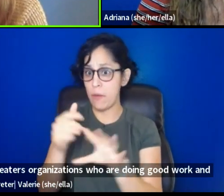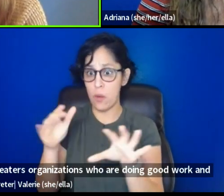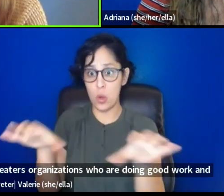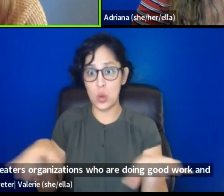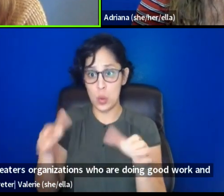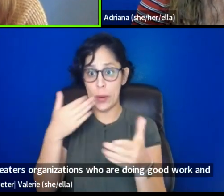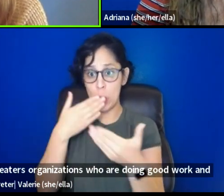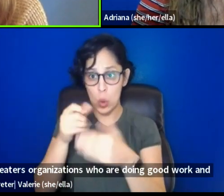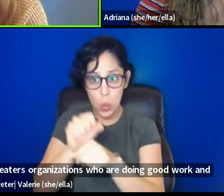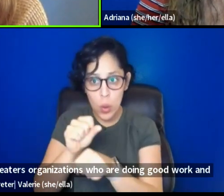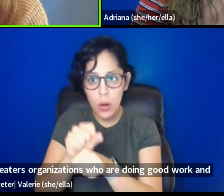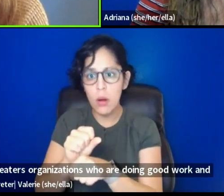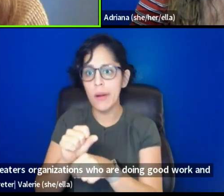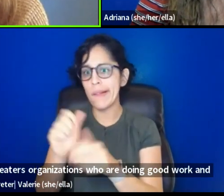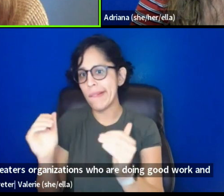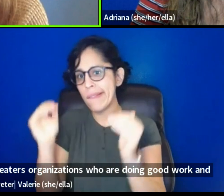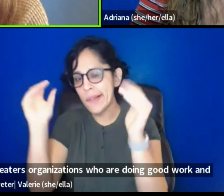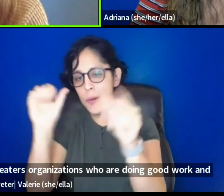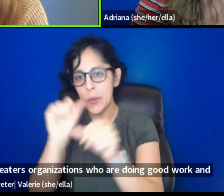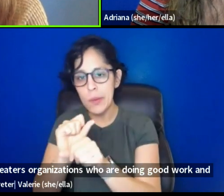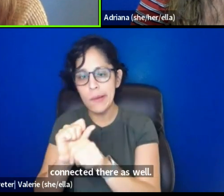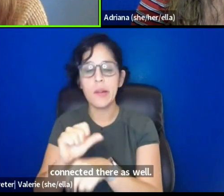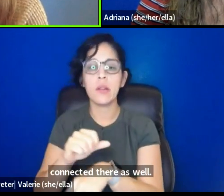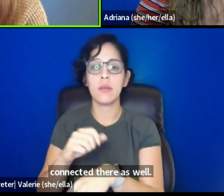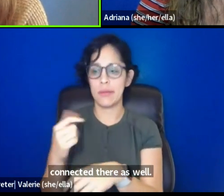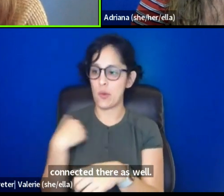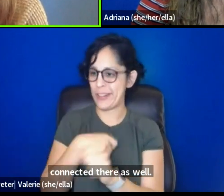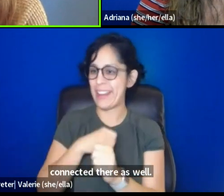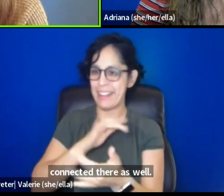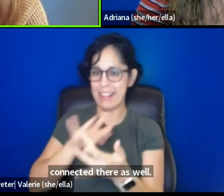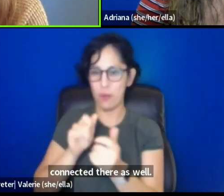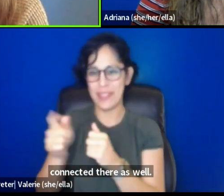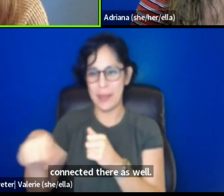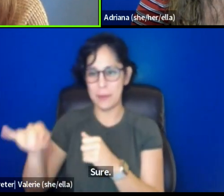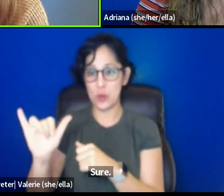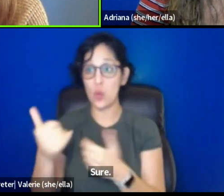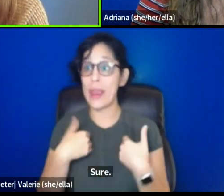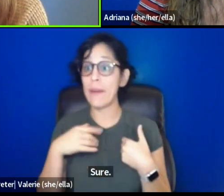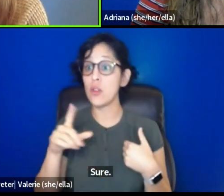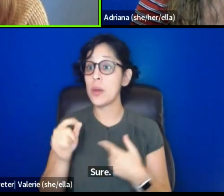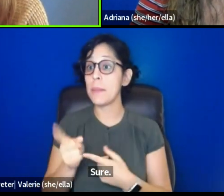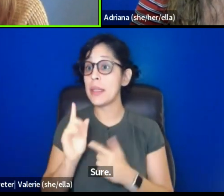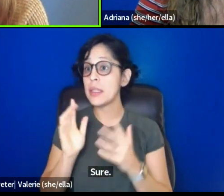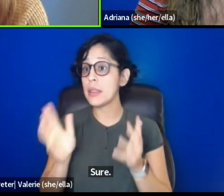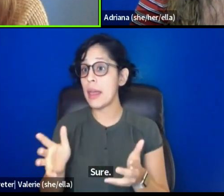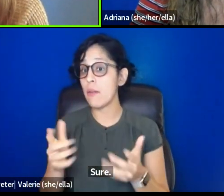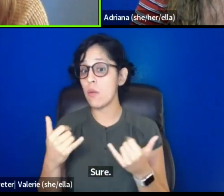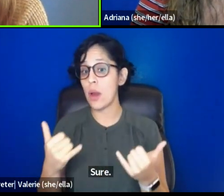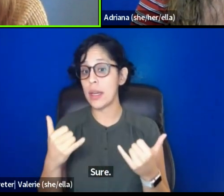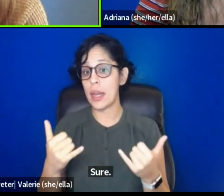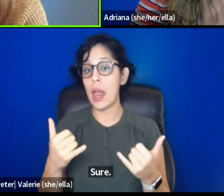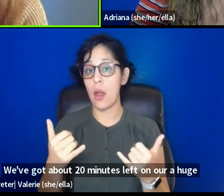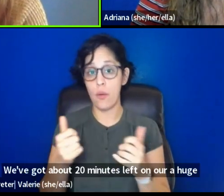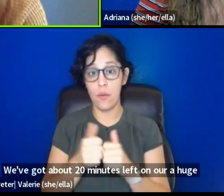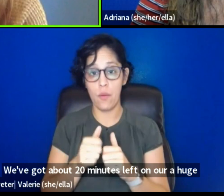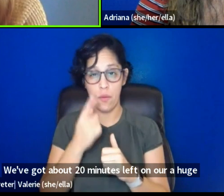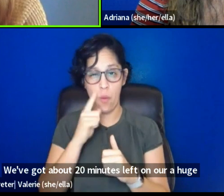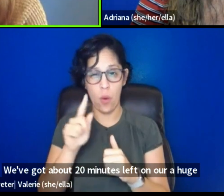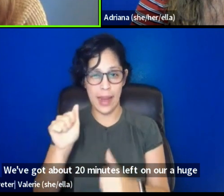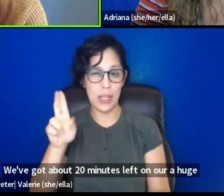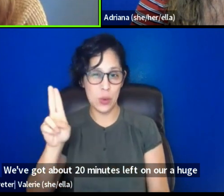um, as well, for sure. We've got about 20 minutes left on our, um, AUA,